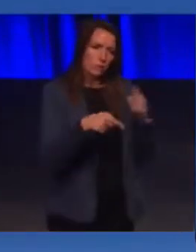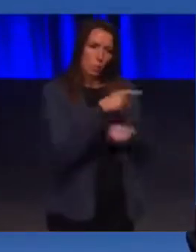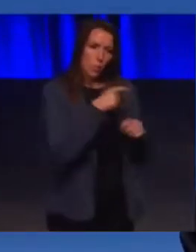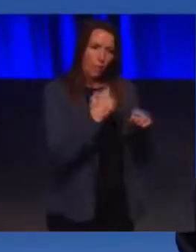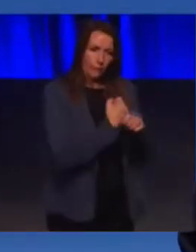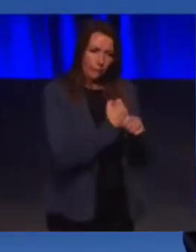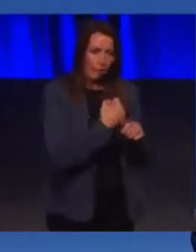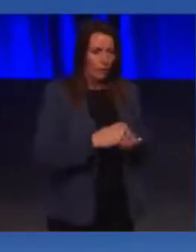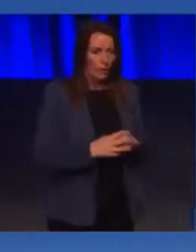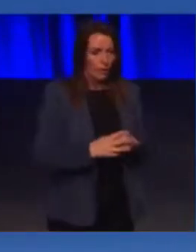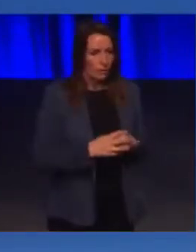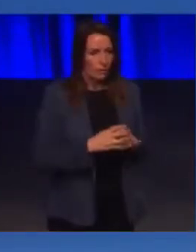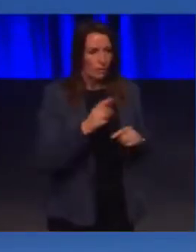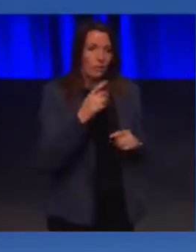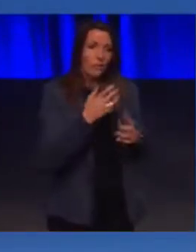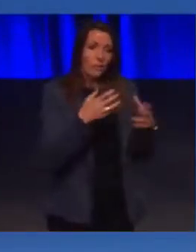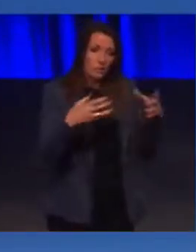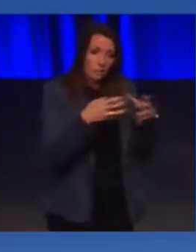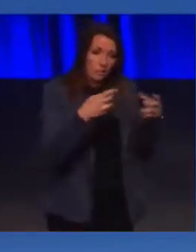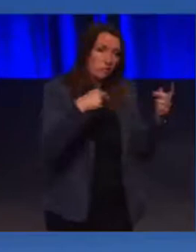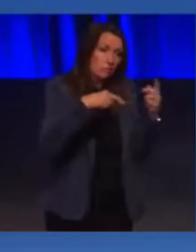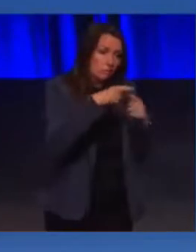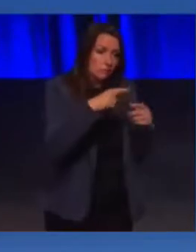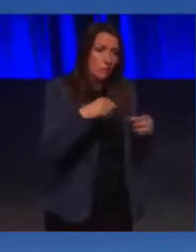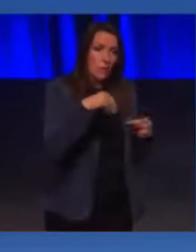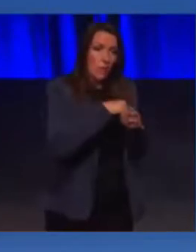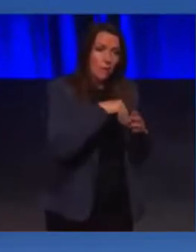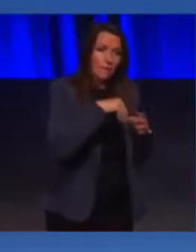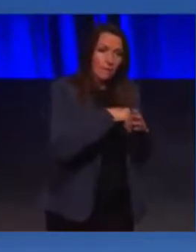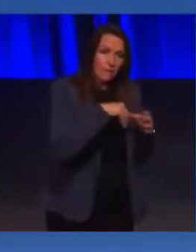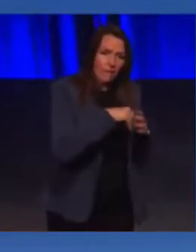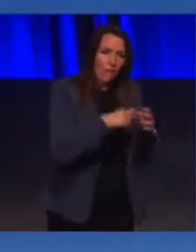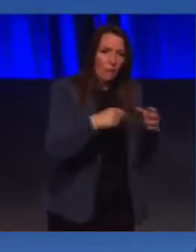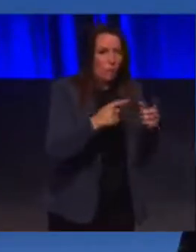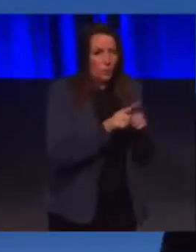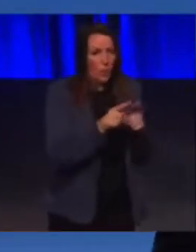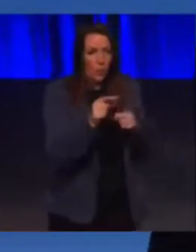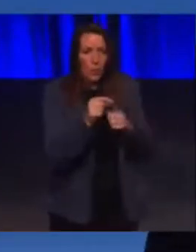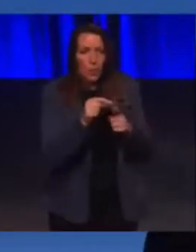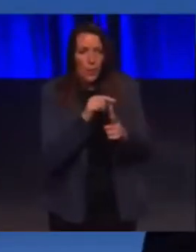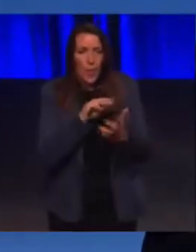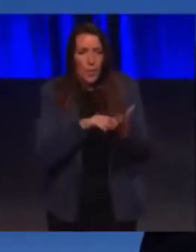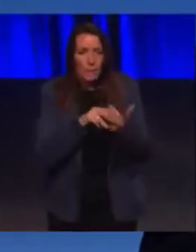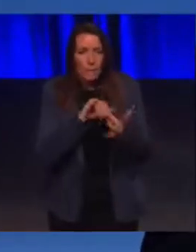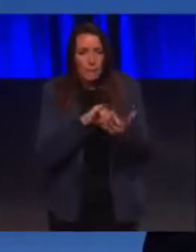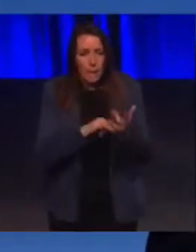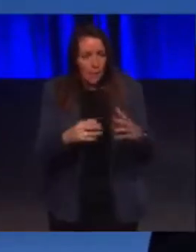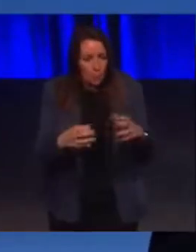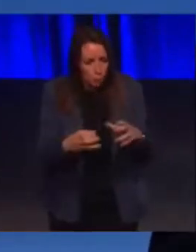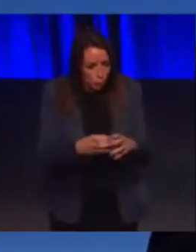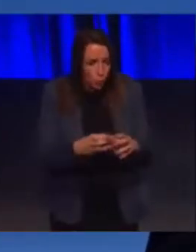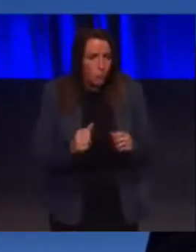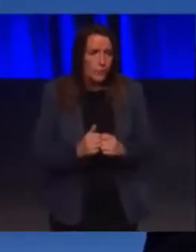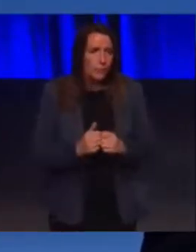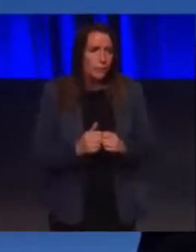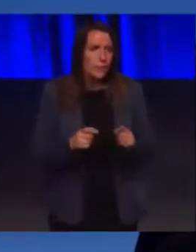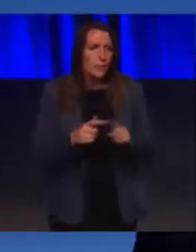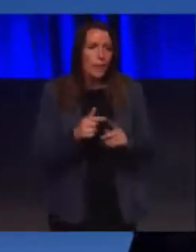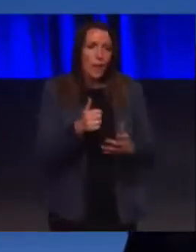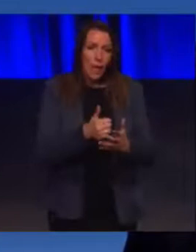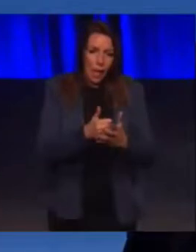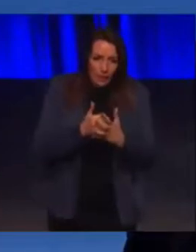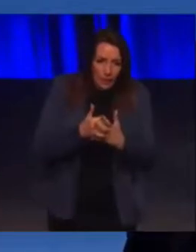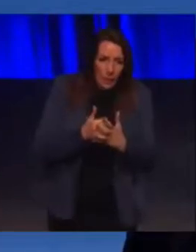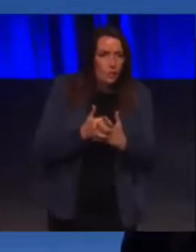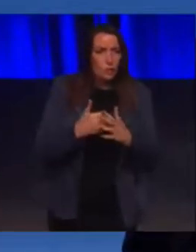Because many of them have been involved in recent times with PAMIS and helping us get to the place where we're about to